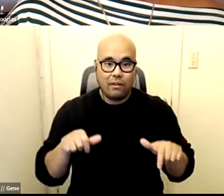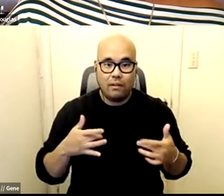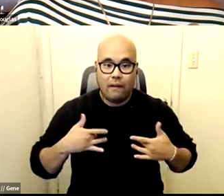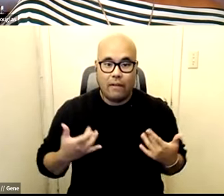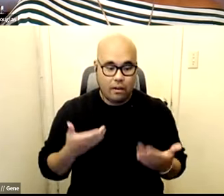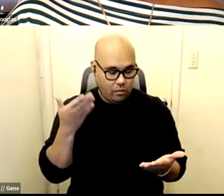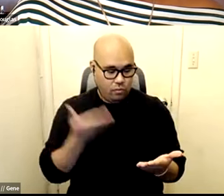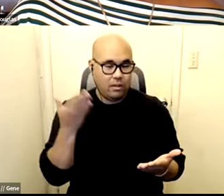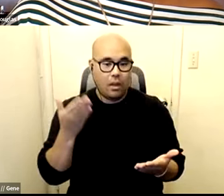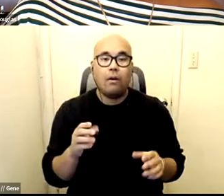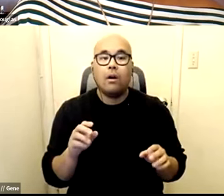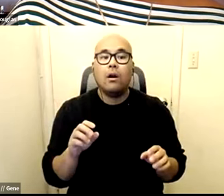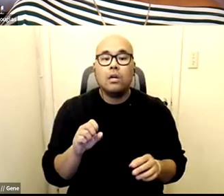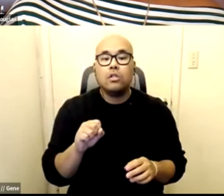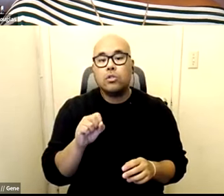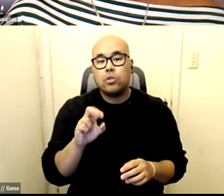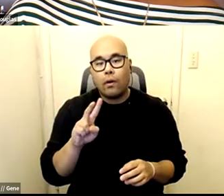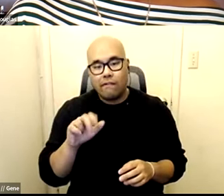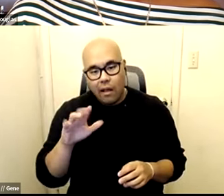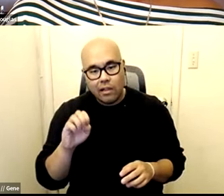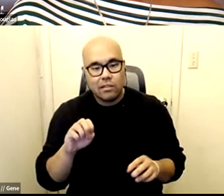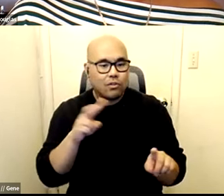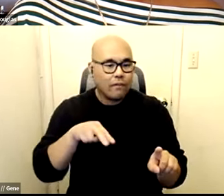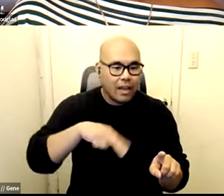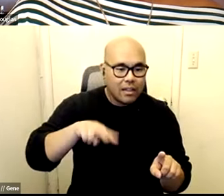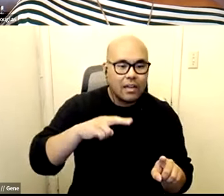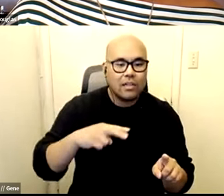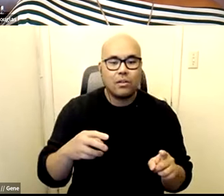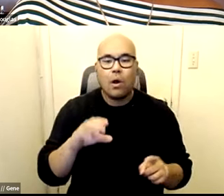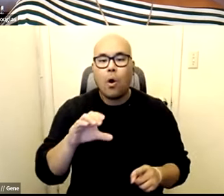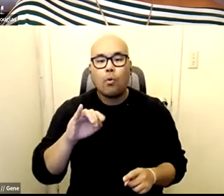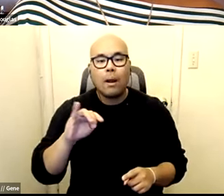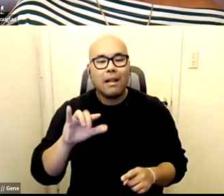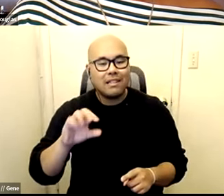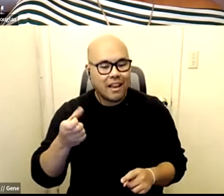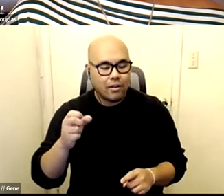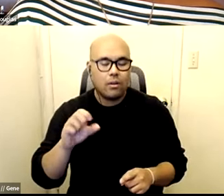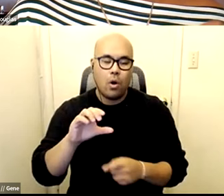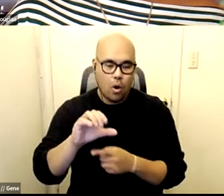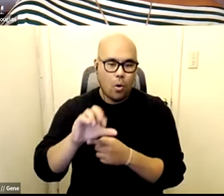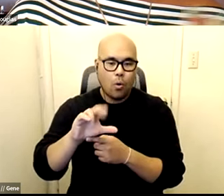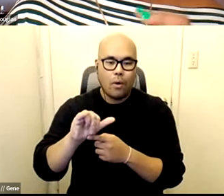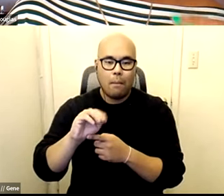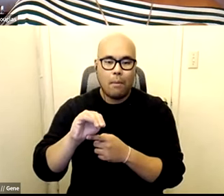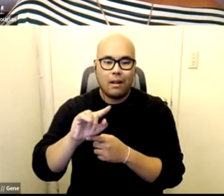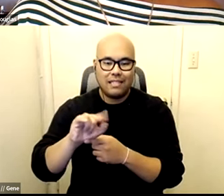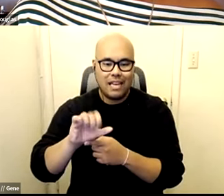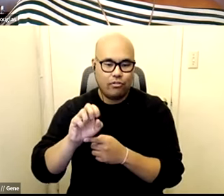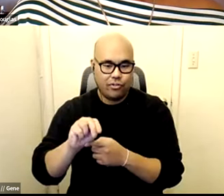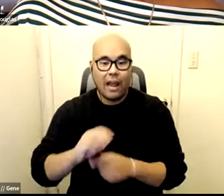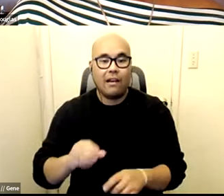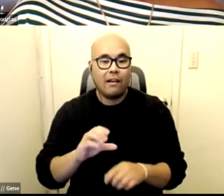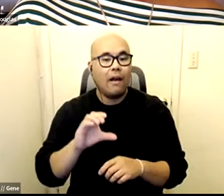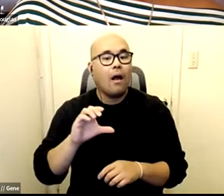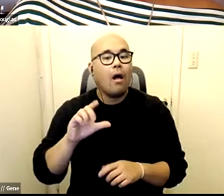is surveillance, criminalization, and I say enforcement, because the enforcement part and all of it working